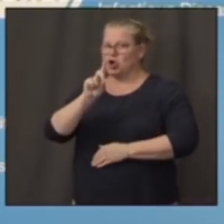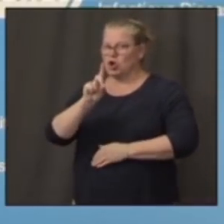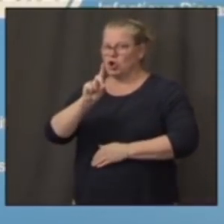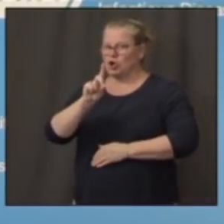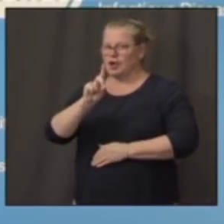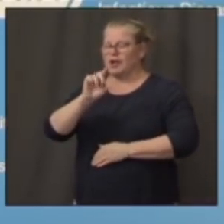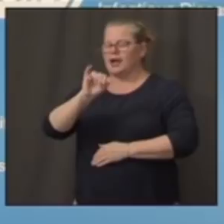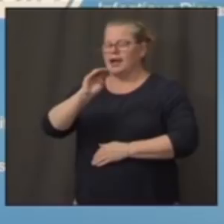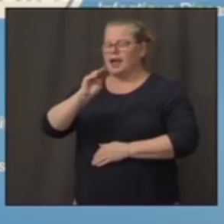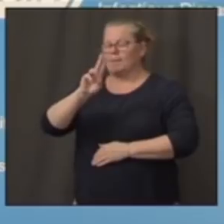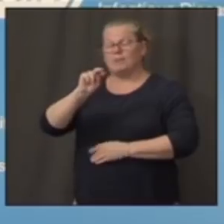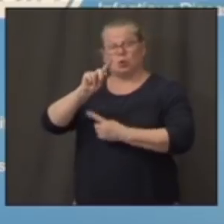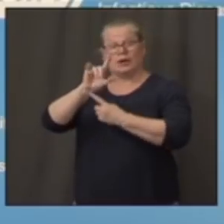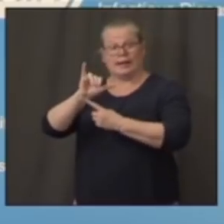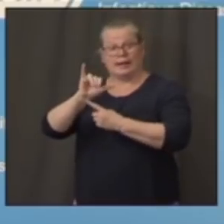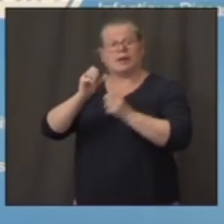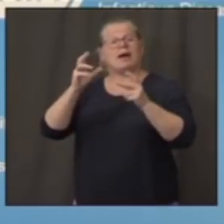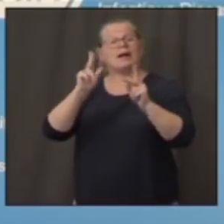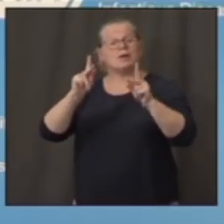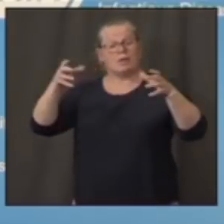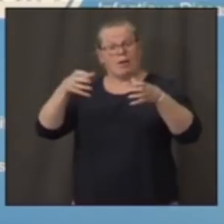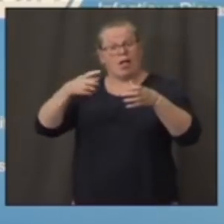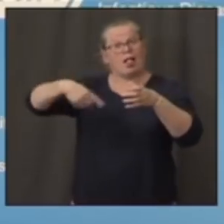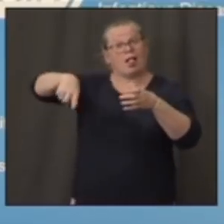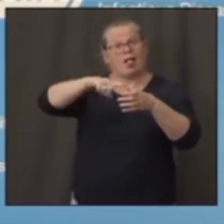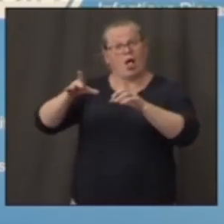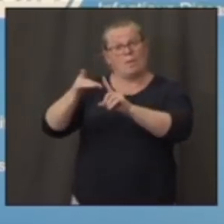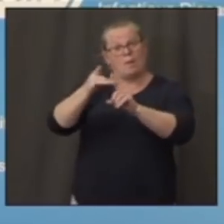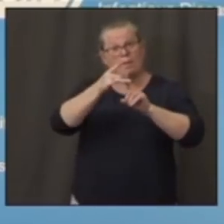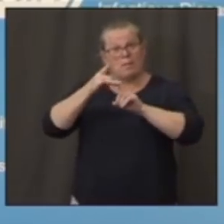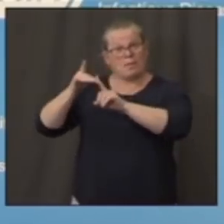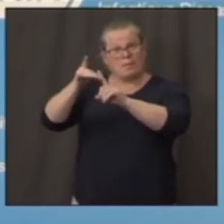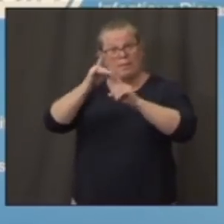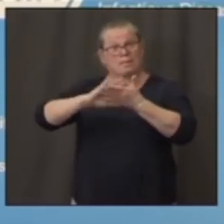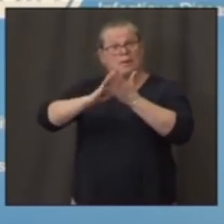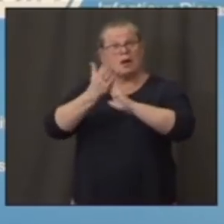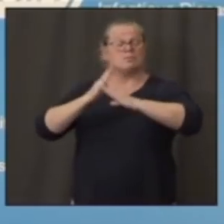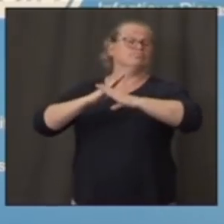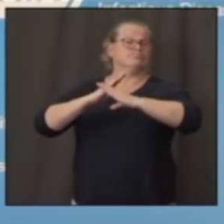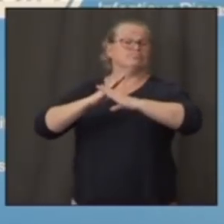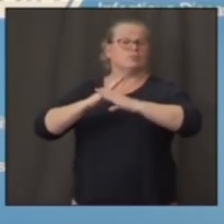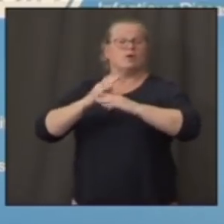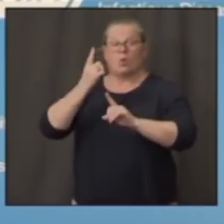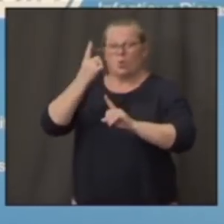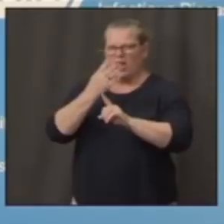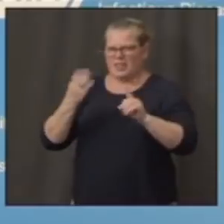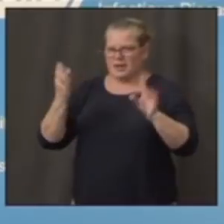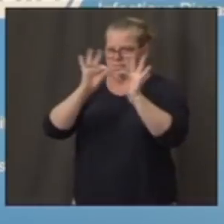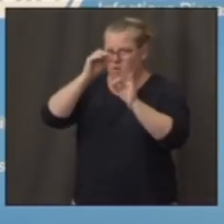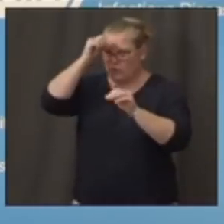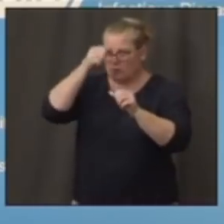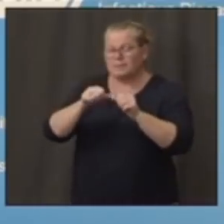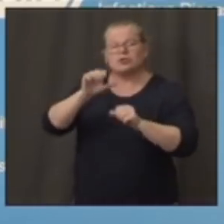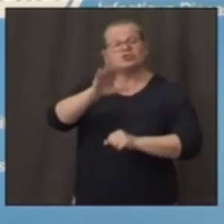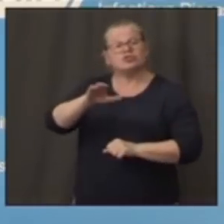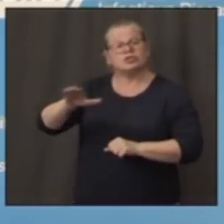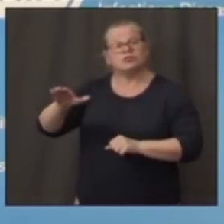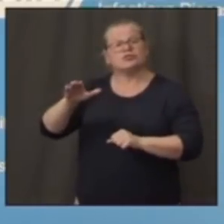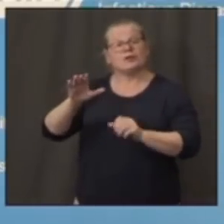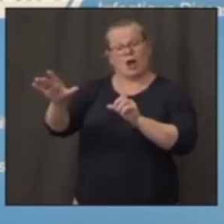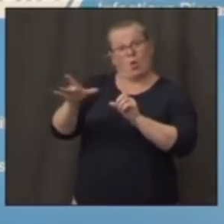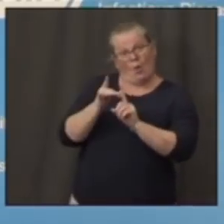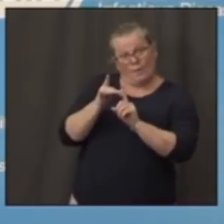much lower chance of getting a severe outcome and requiring hospitalization. When you look at the graphs,